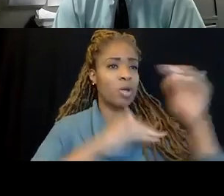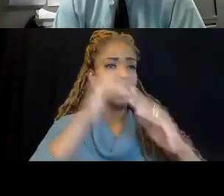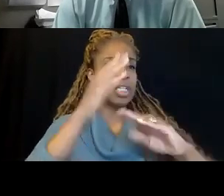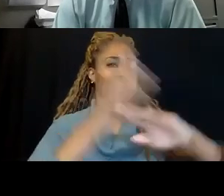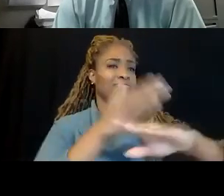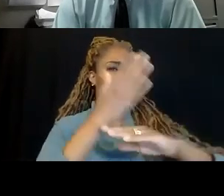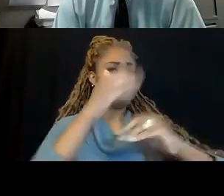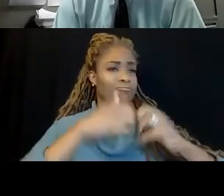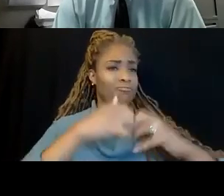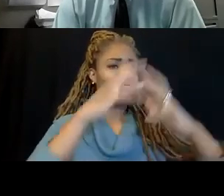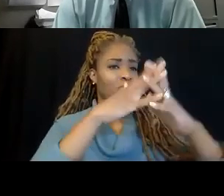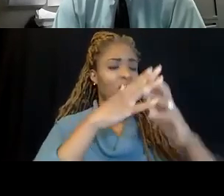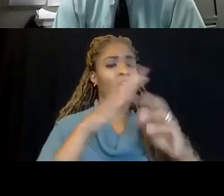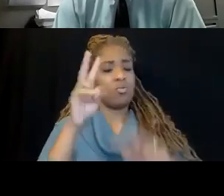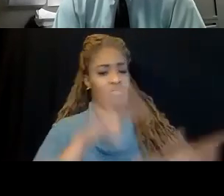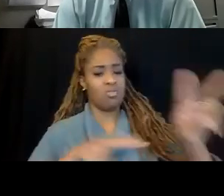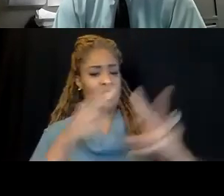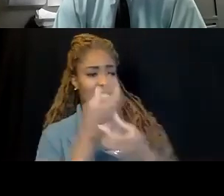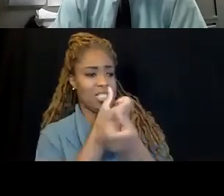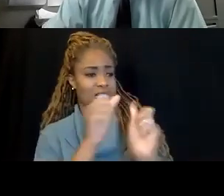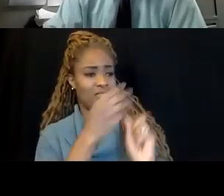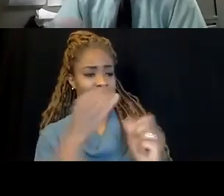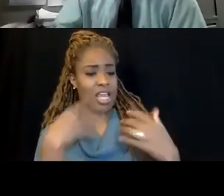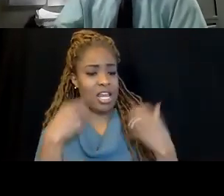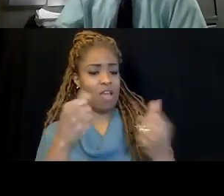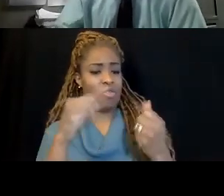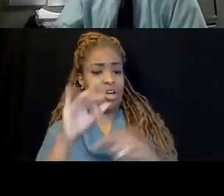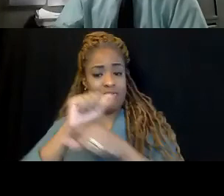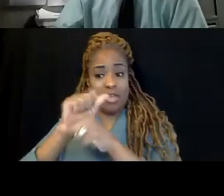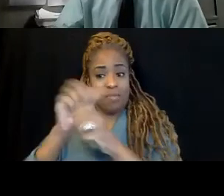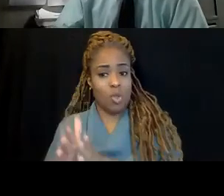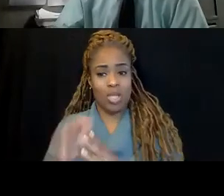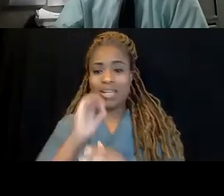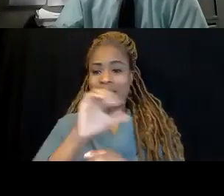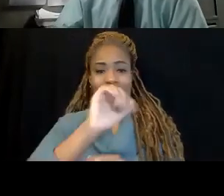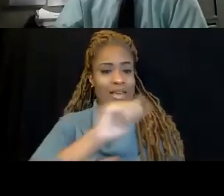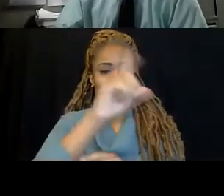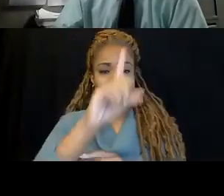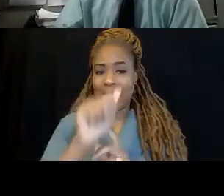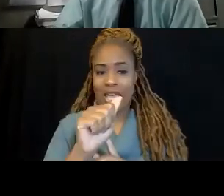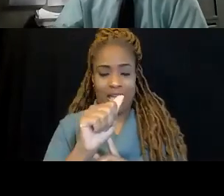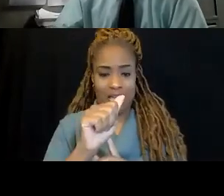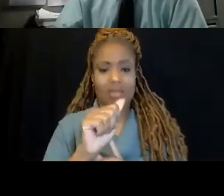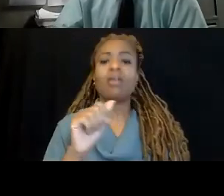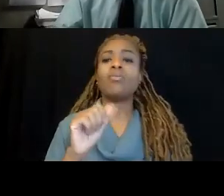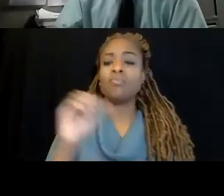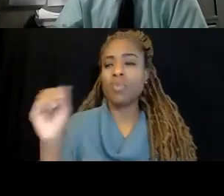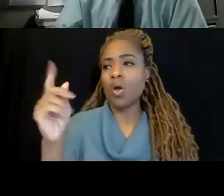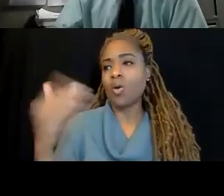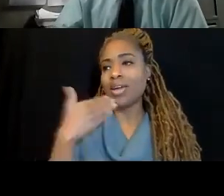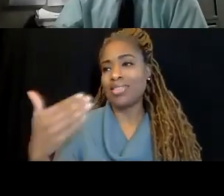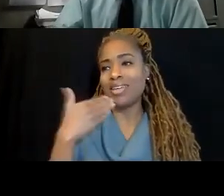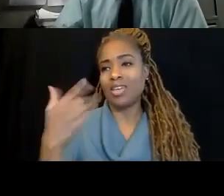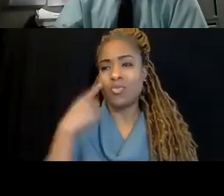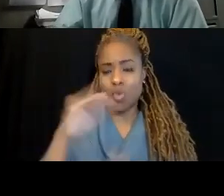just looking at the safety and health of the employees, not the ADA. Okay. Thank you for that